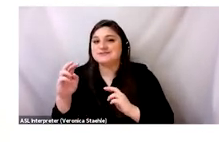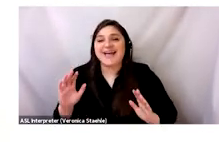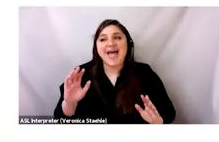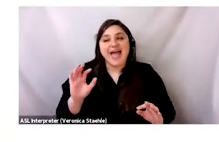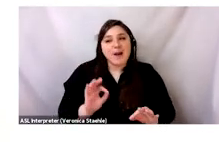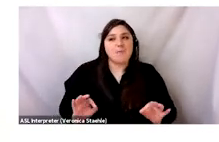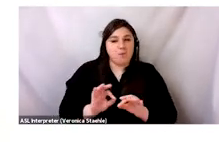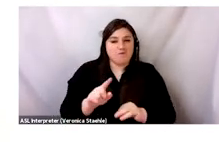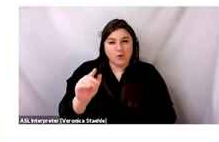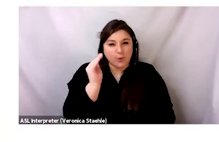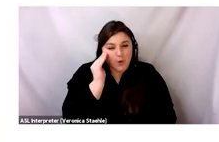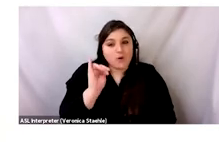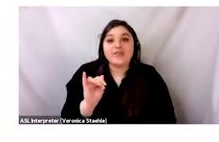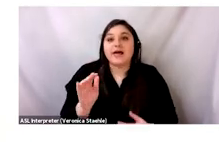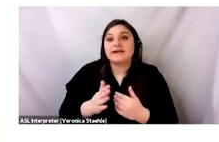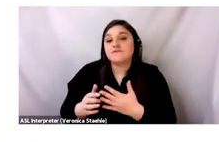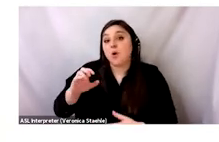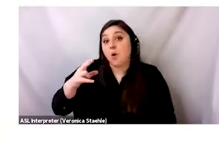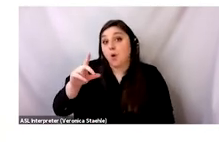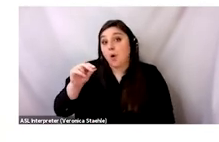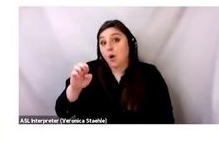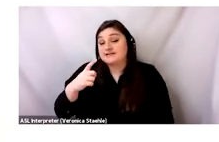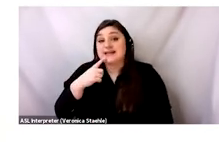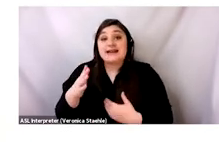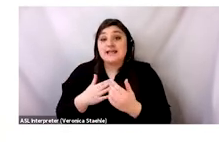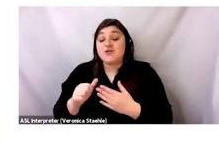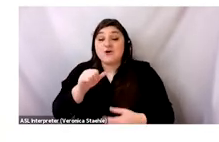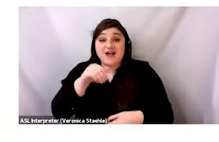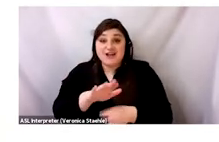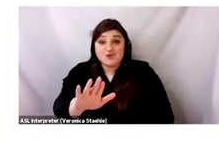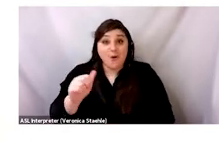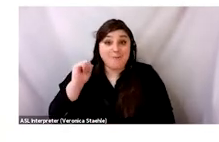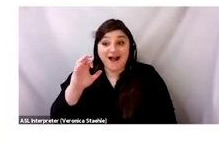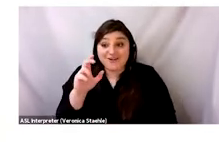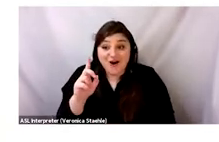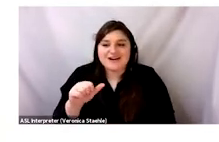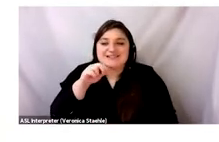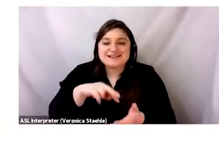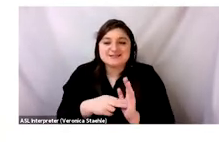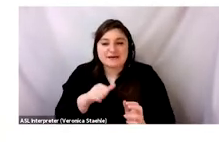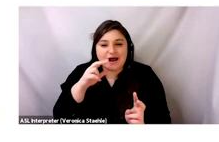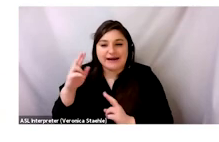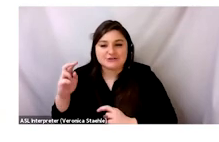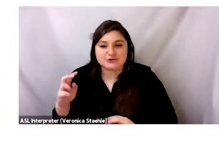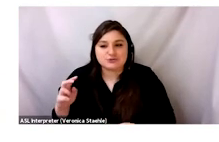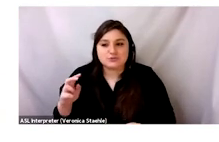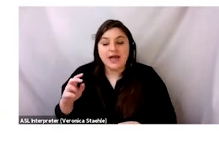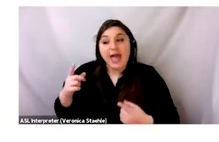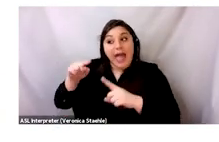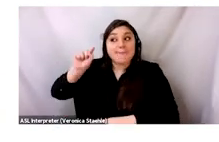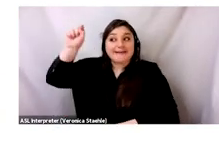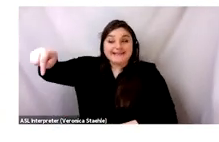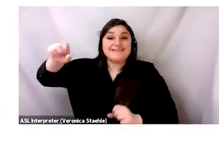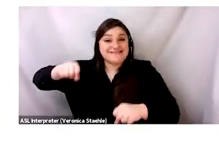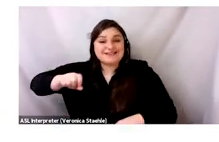let us know that just because as Chloe quoted, just because it's not in our backyard, it's an issue. it doesn't mean it's not. It's an